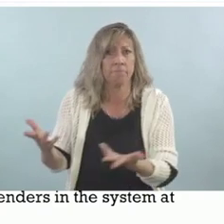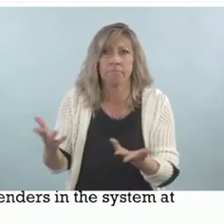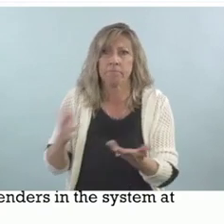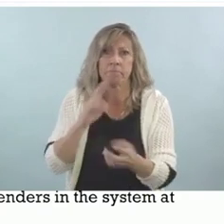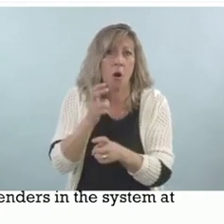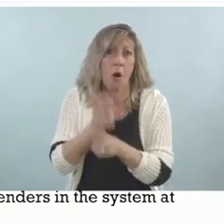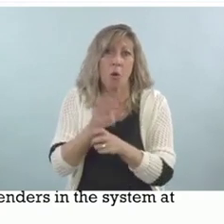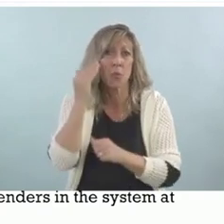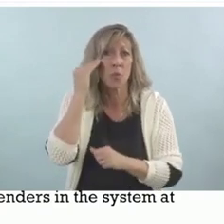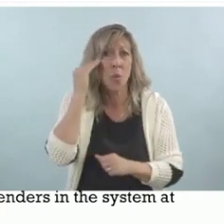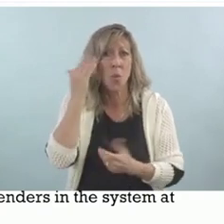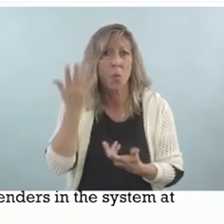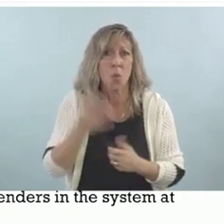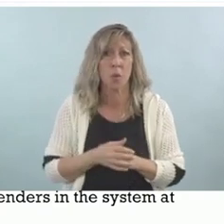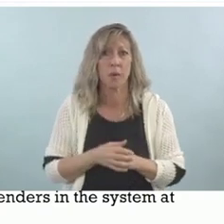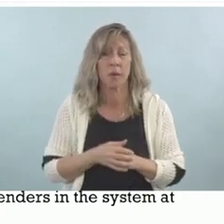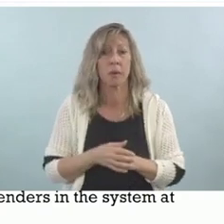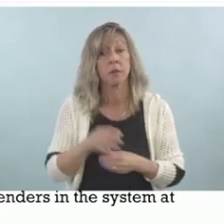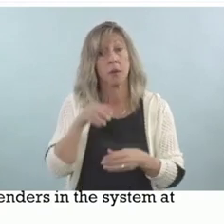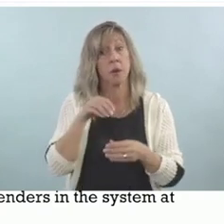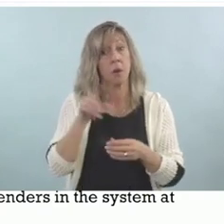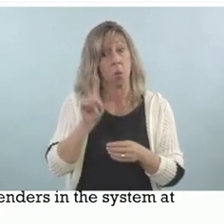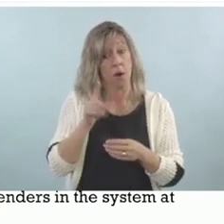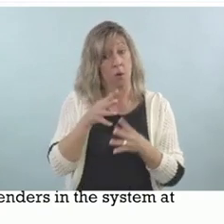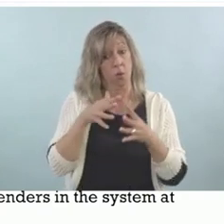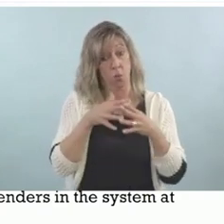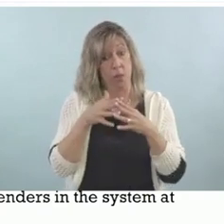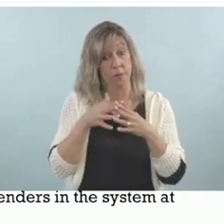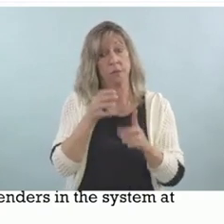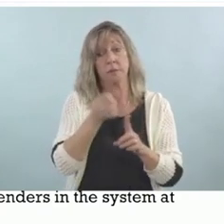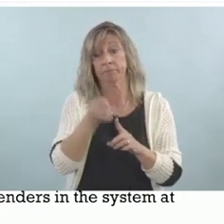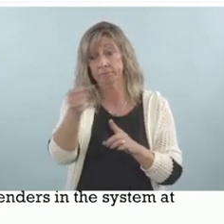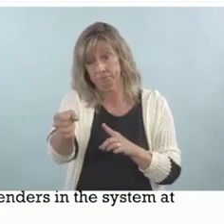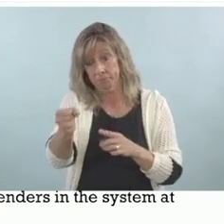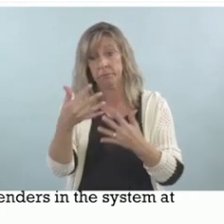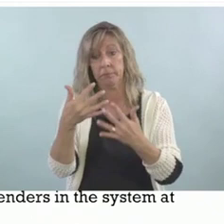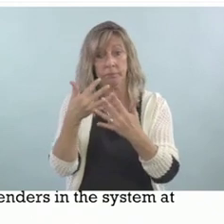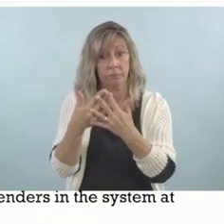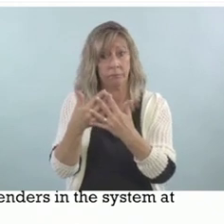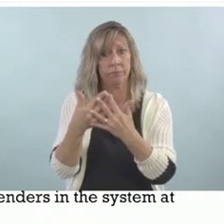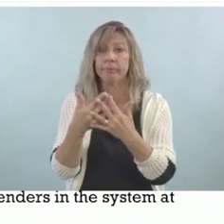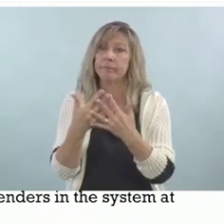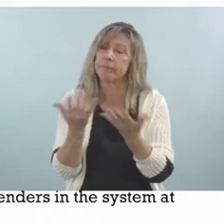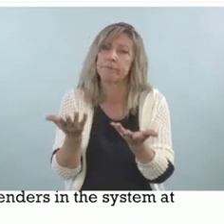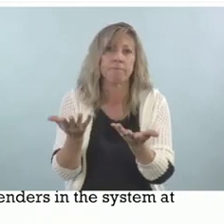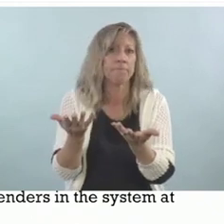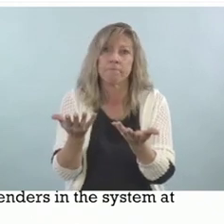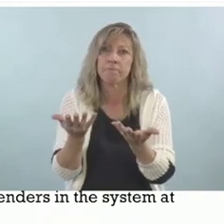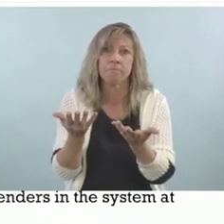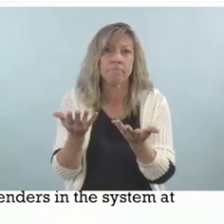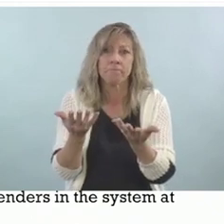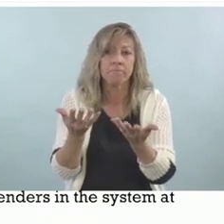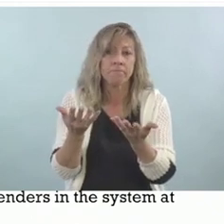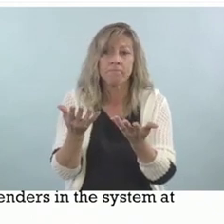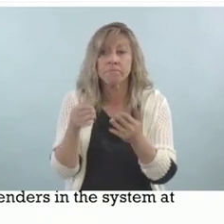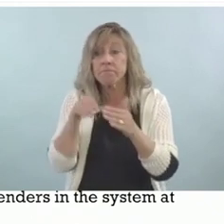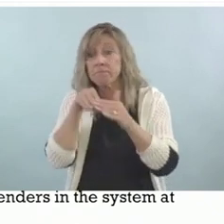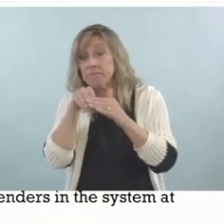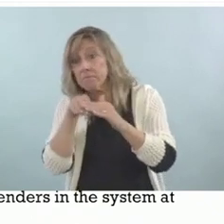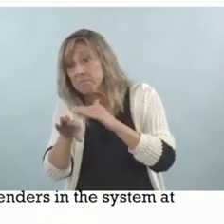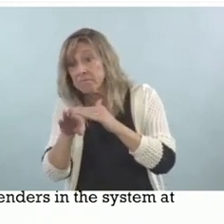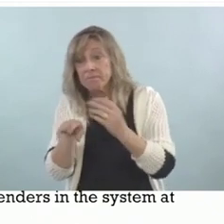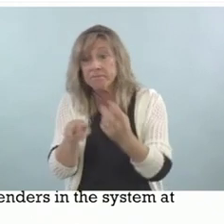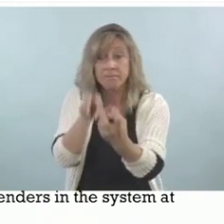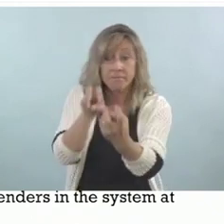incarcerated in the United States, it's very difficult to get behind bars and to interview